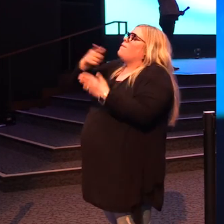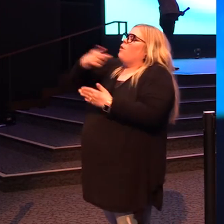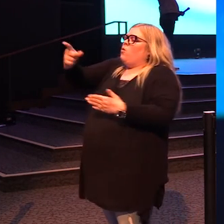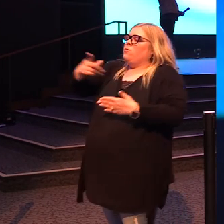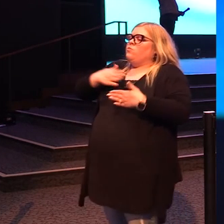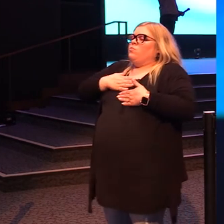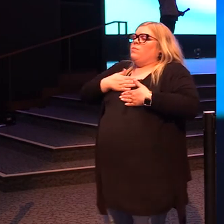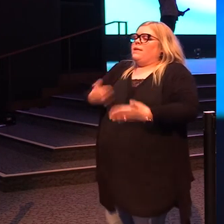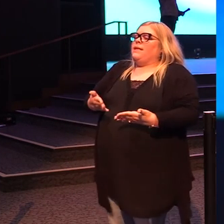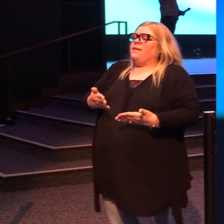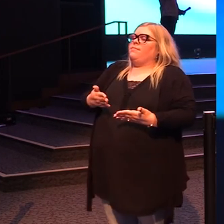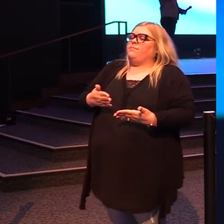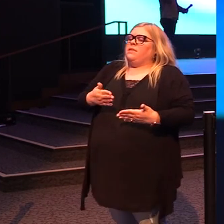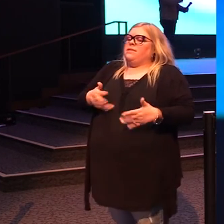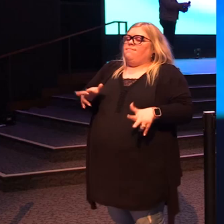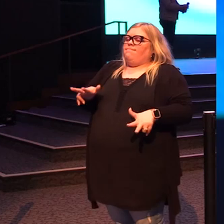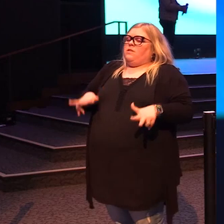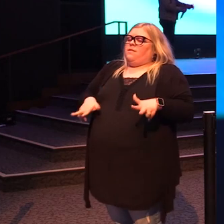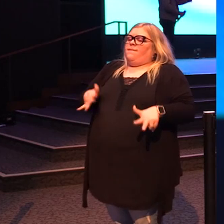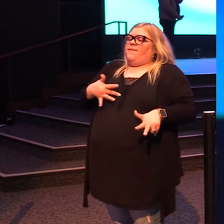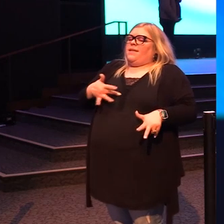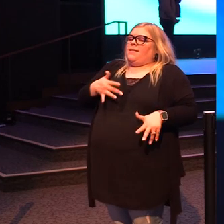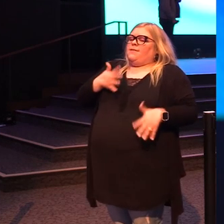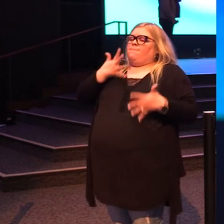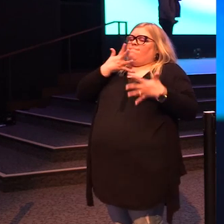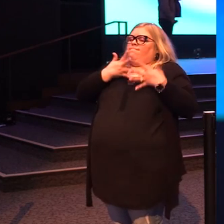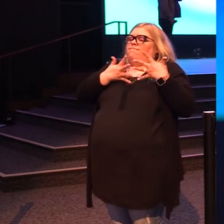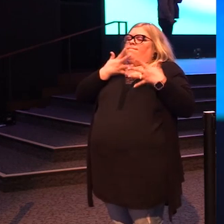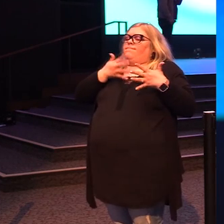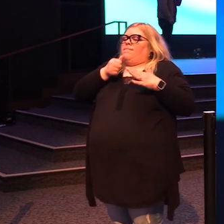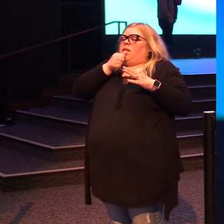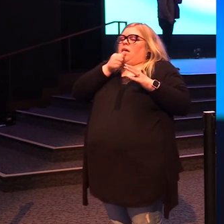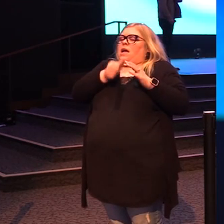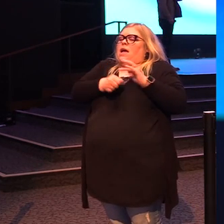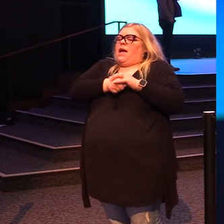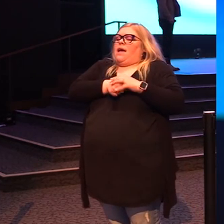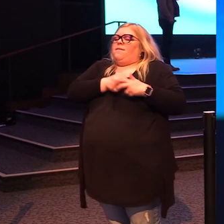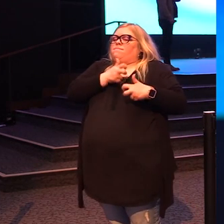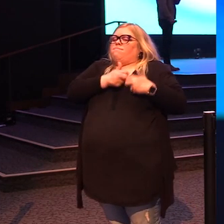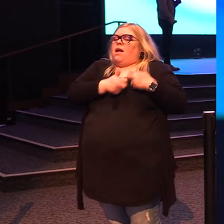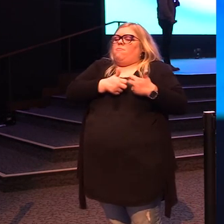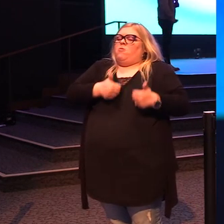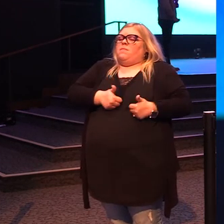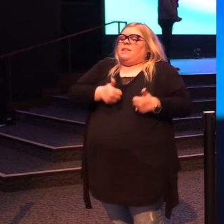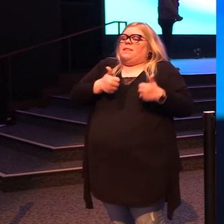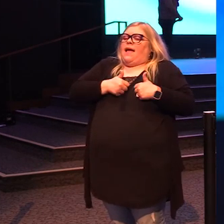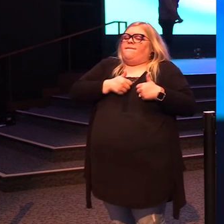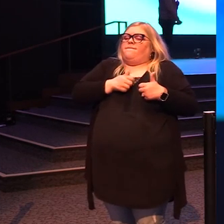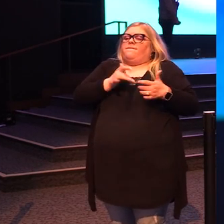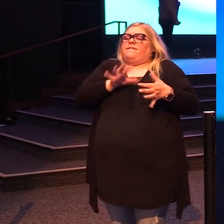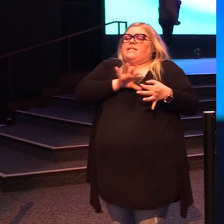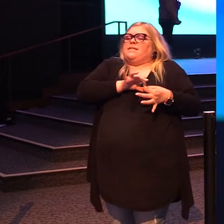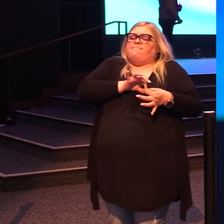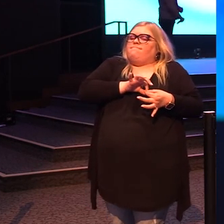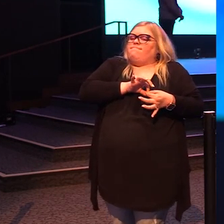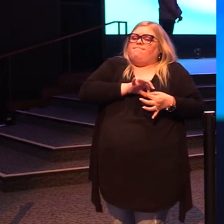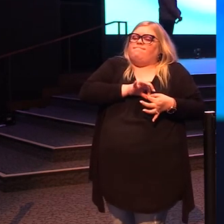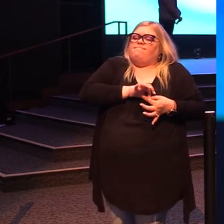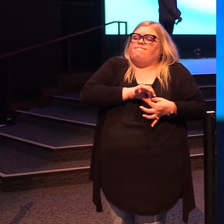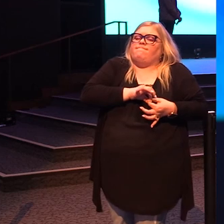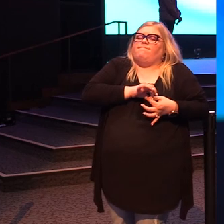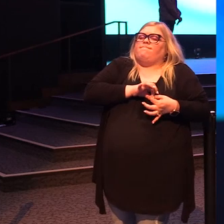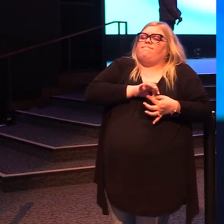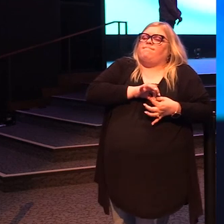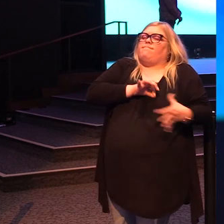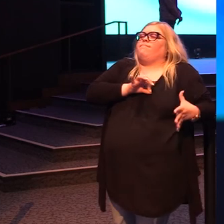past the awkward. And I thank you today for those who are moving the proximity of their life towards you. So